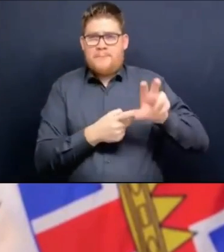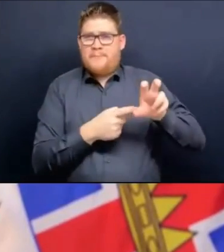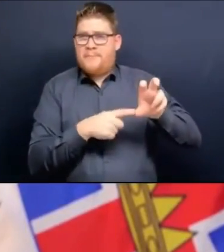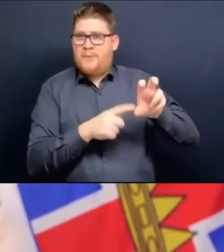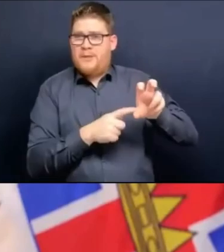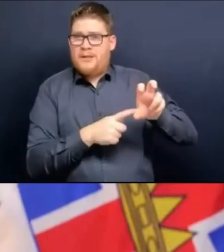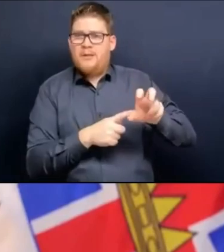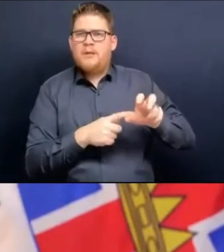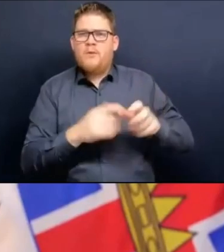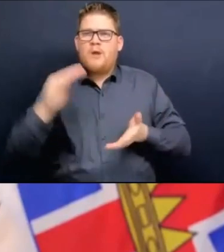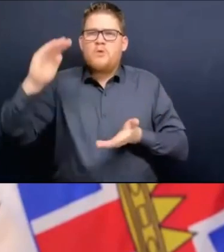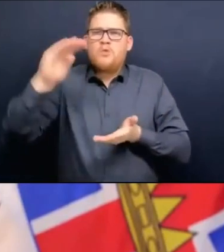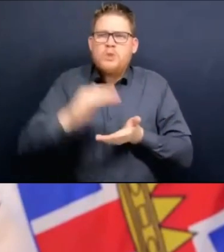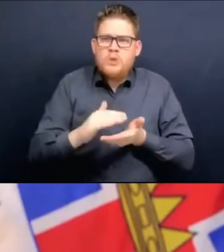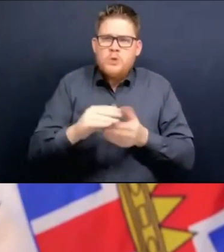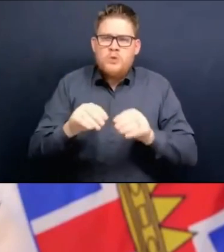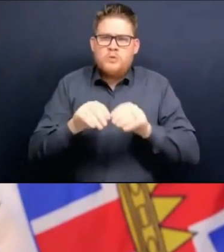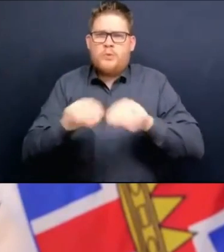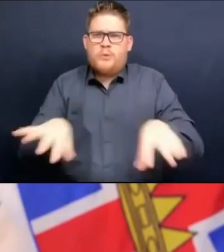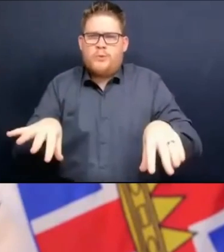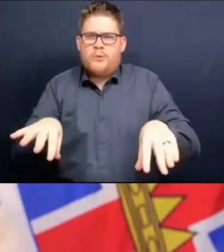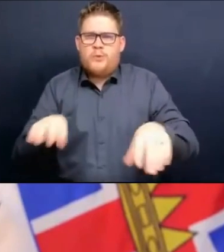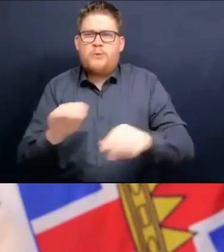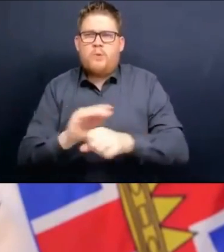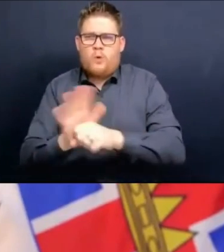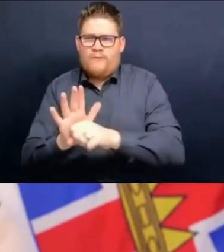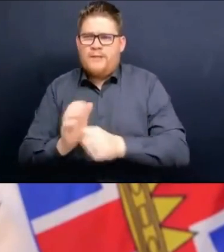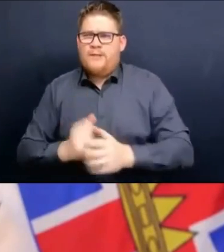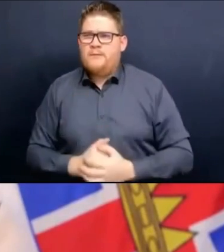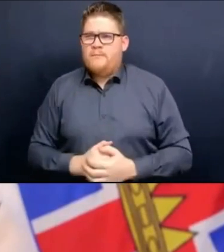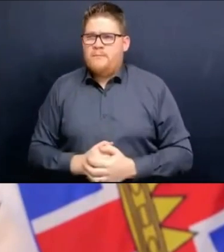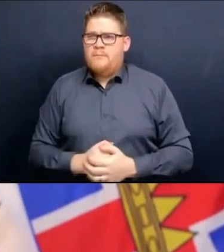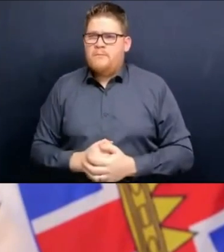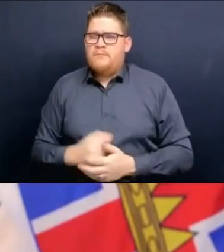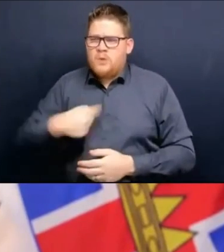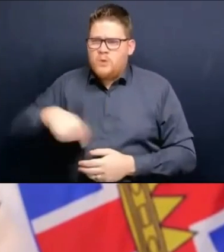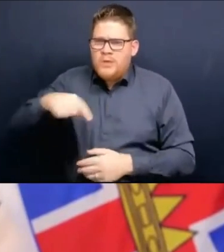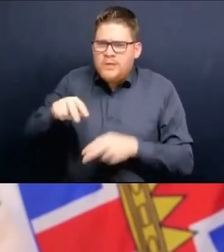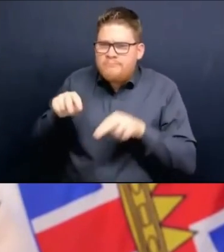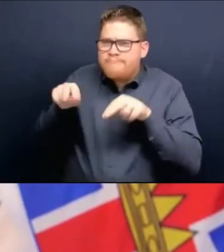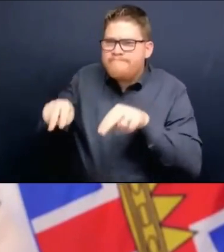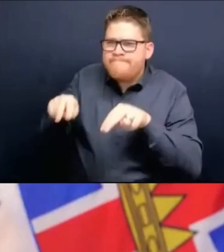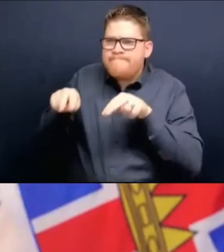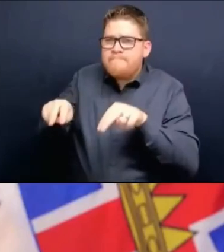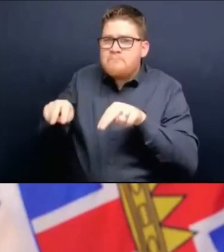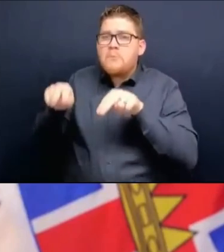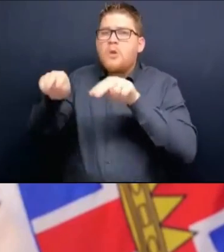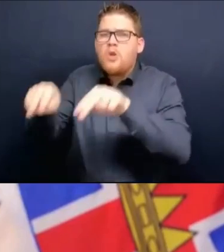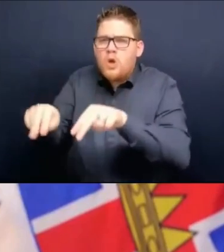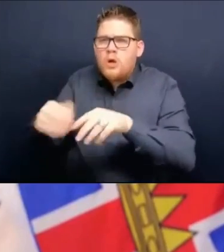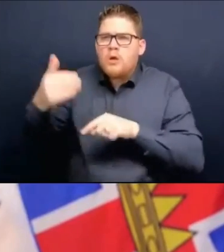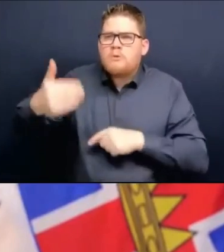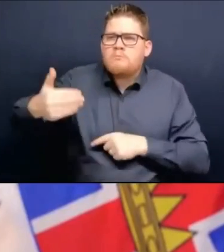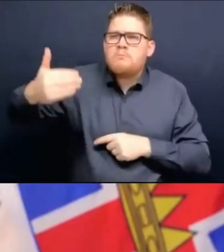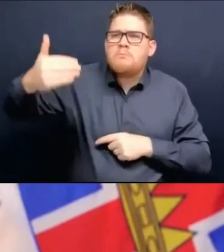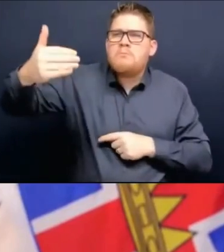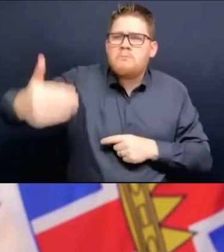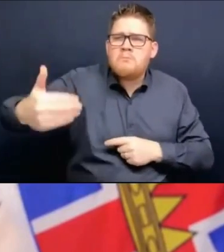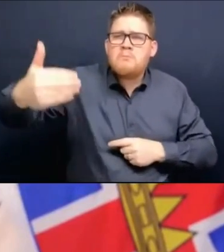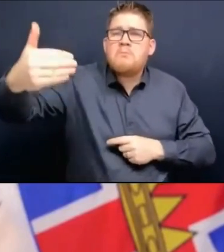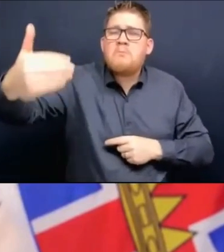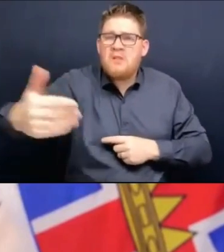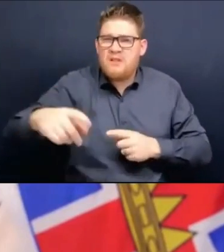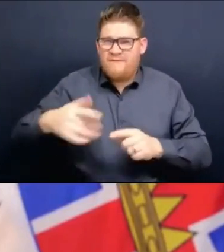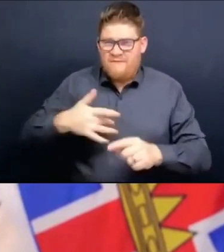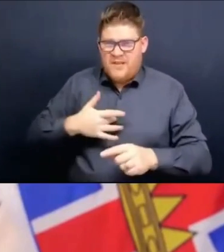we'll also be reassessing when its value is no longer needed. And it has to do with the amount of transmission we're seeing in our